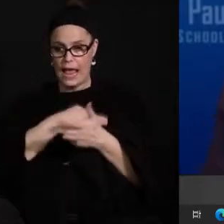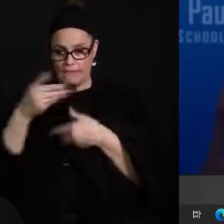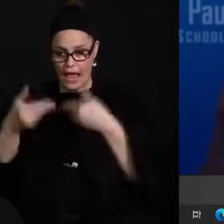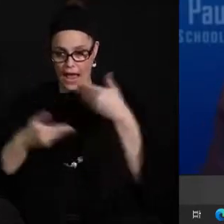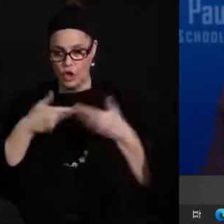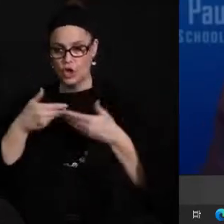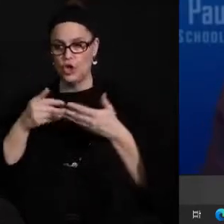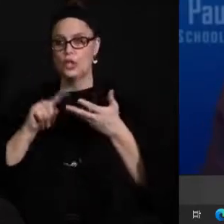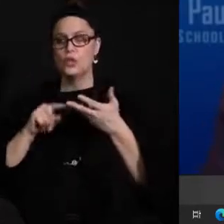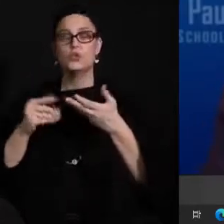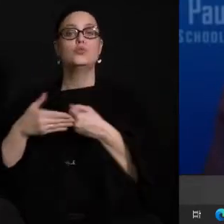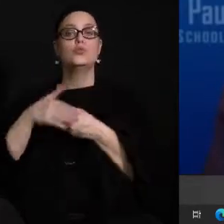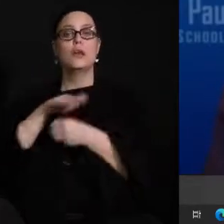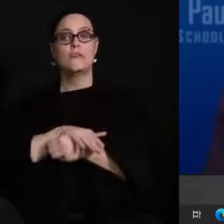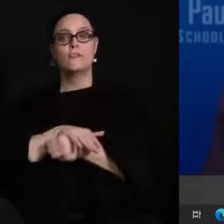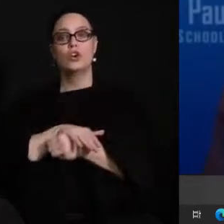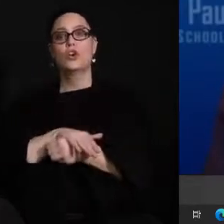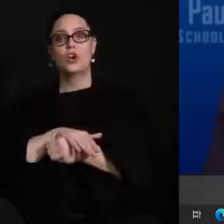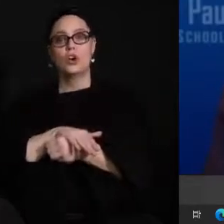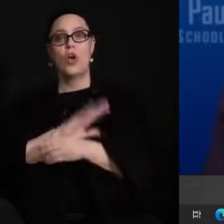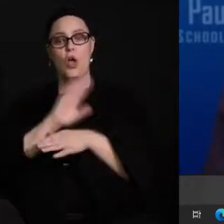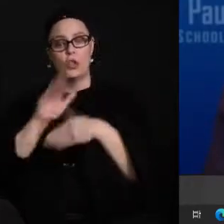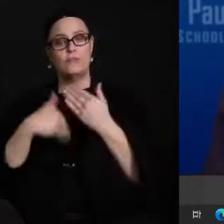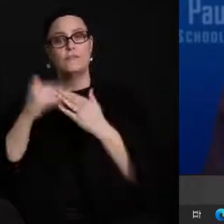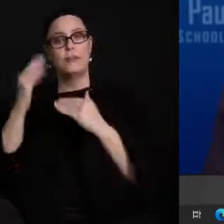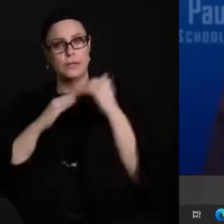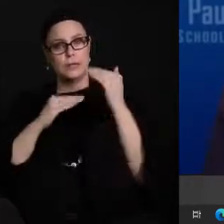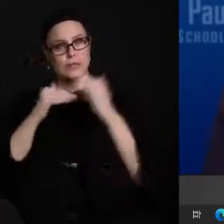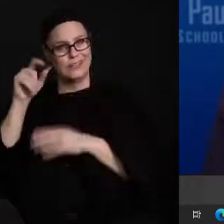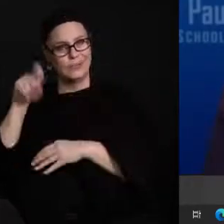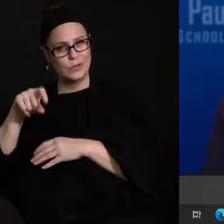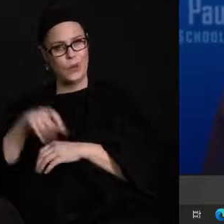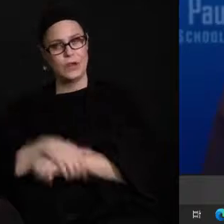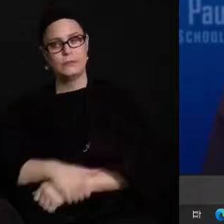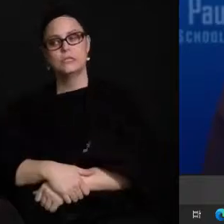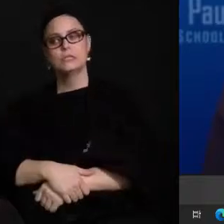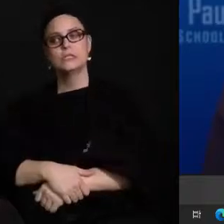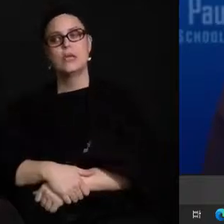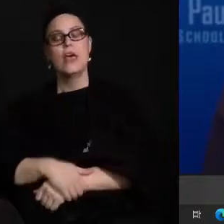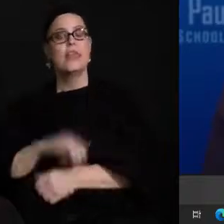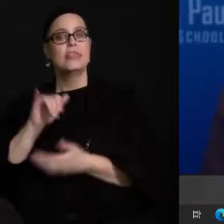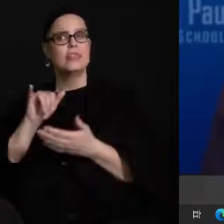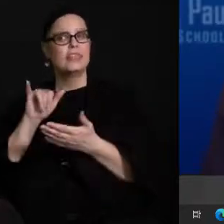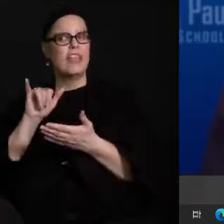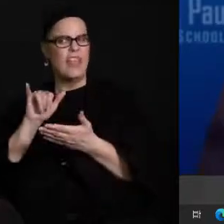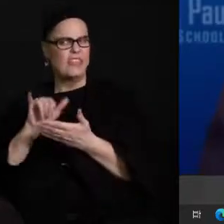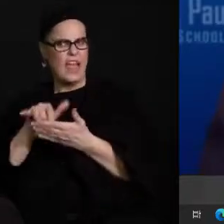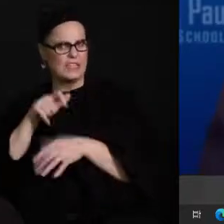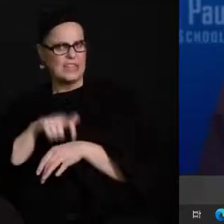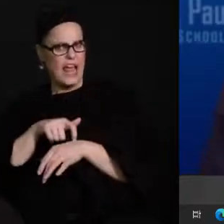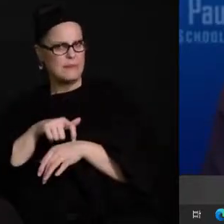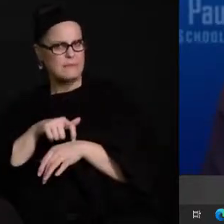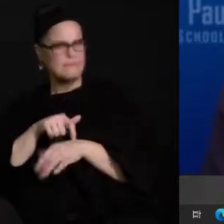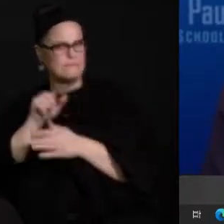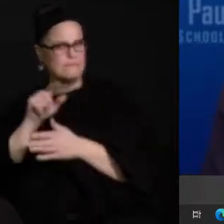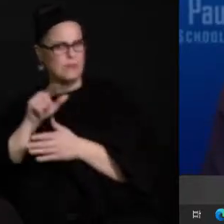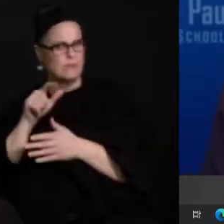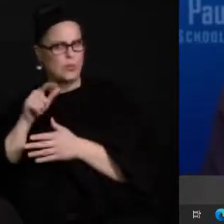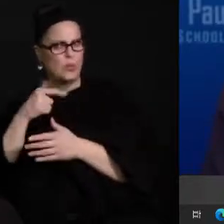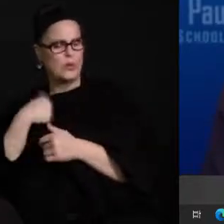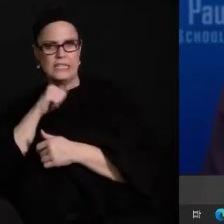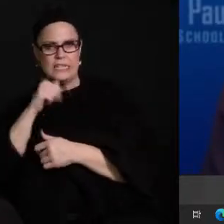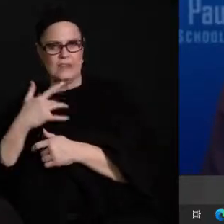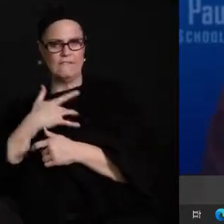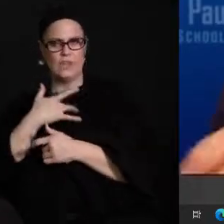cover all the duties in all of our buildings and did not feel at the time that we would have that i would have the data